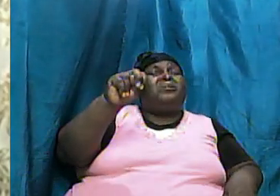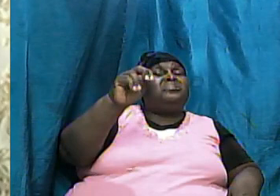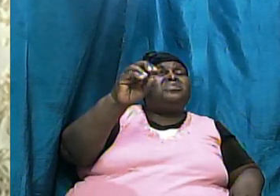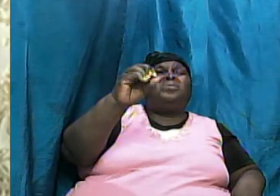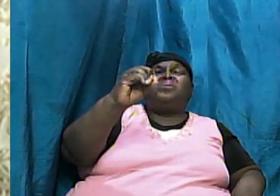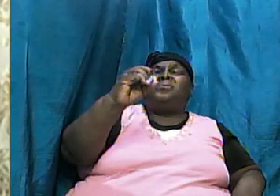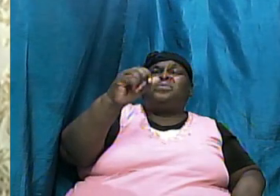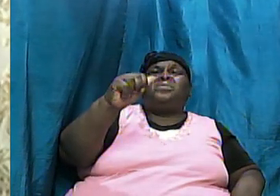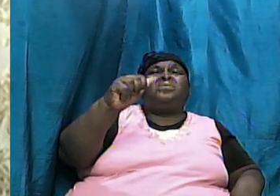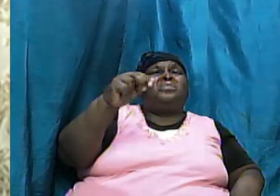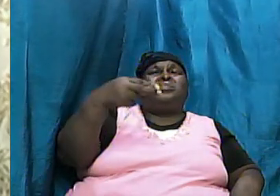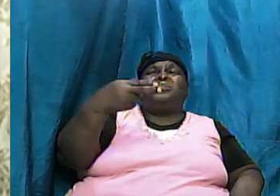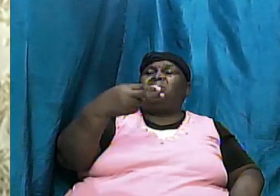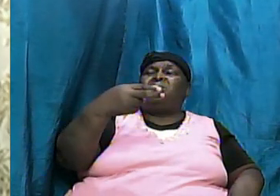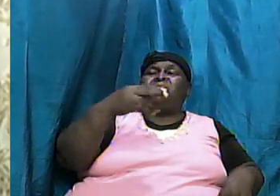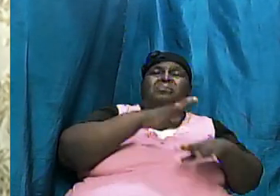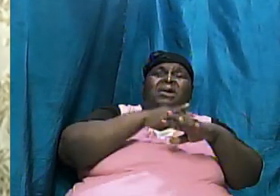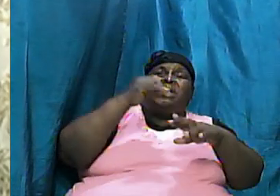name